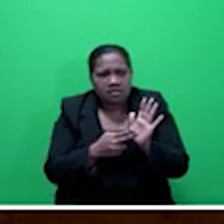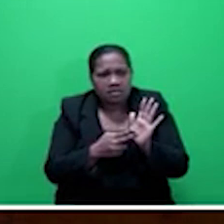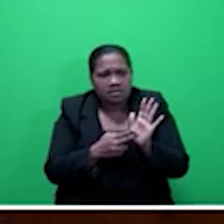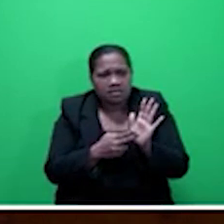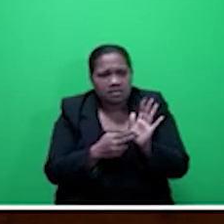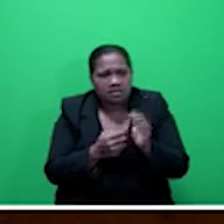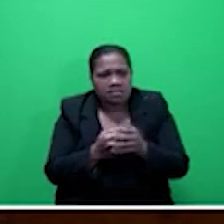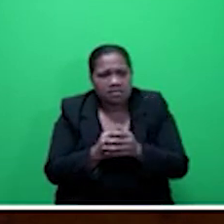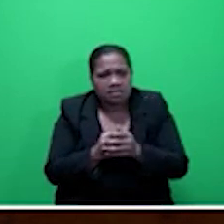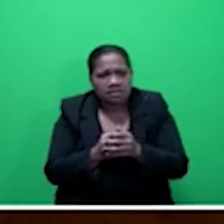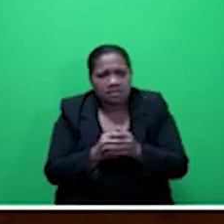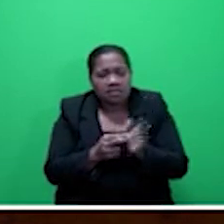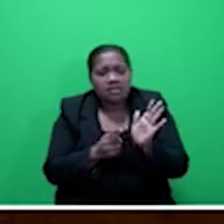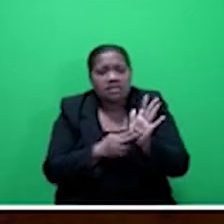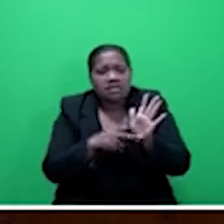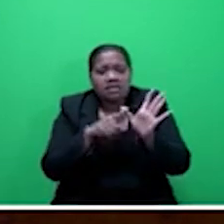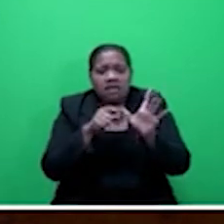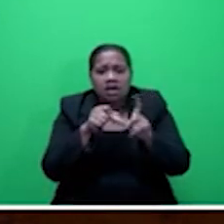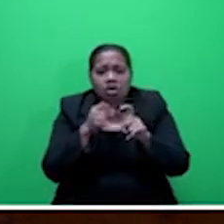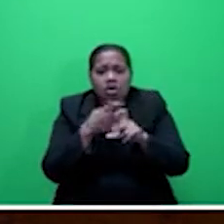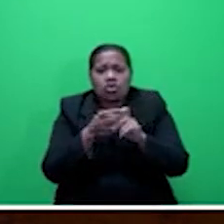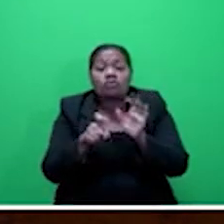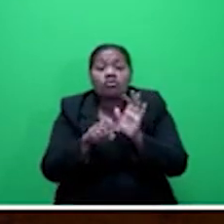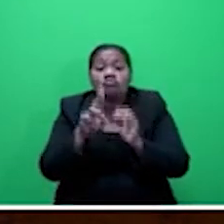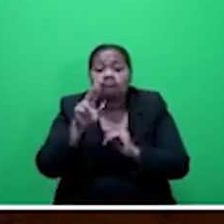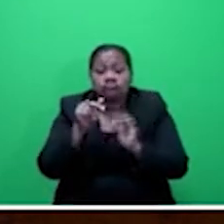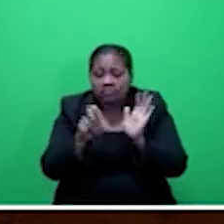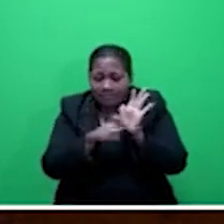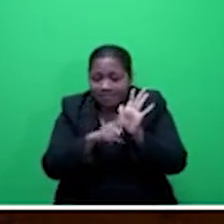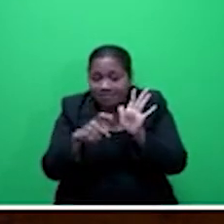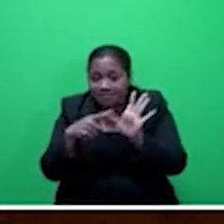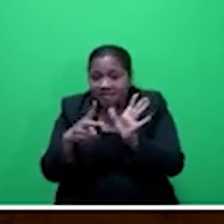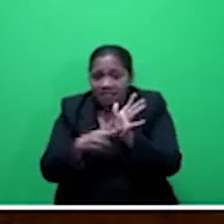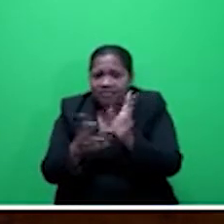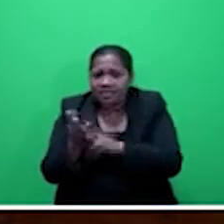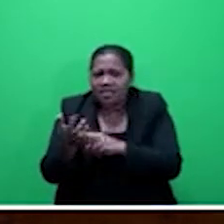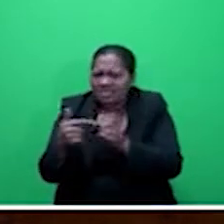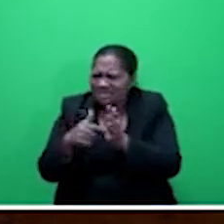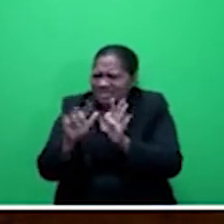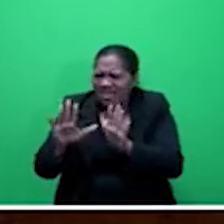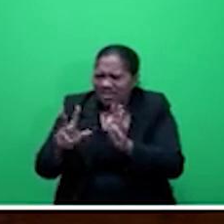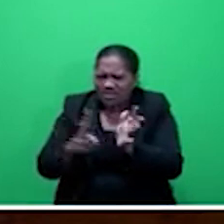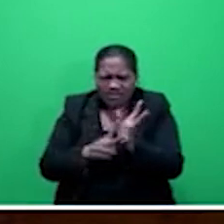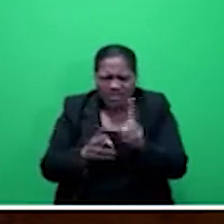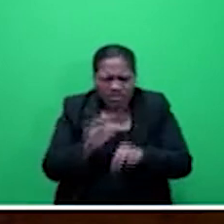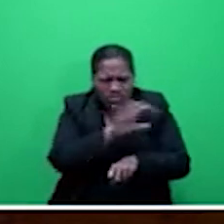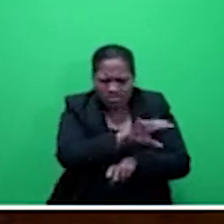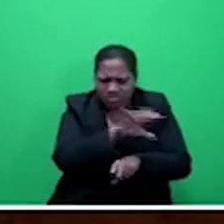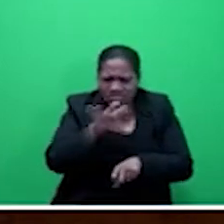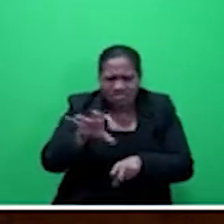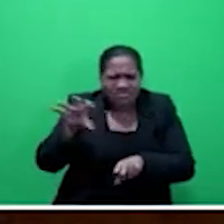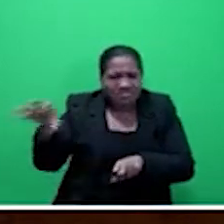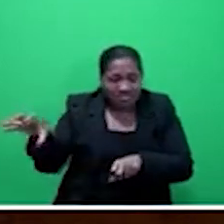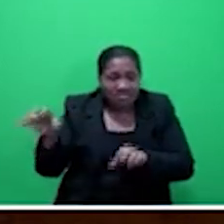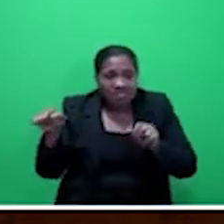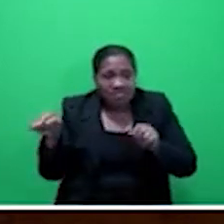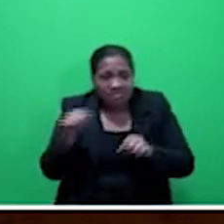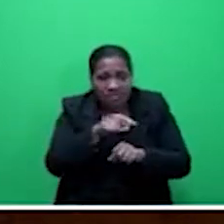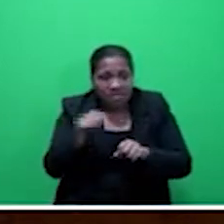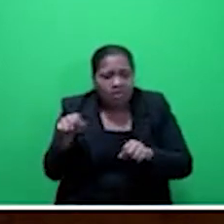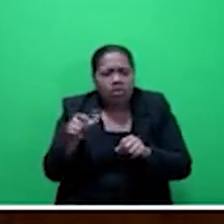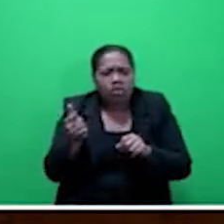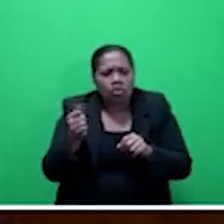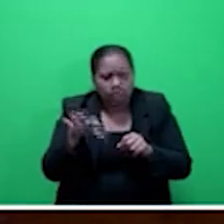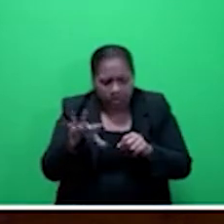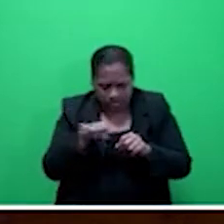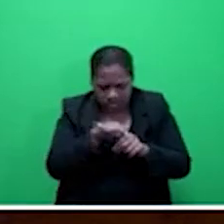Tumbu Ra village, Moomi village in Namalata-Taylebu. These are the three projects which was already initiated. And